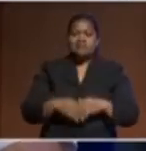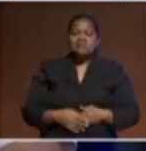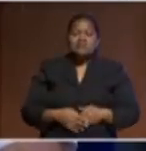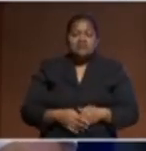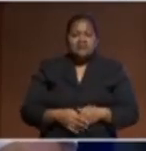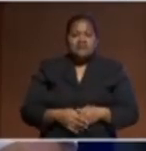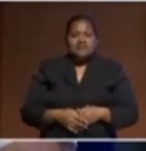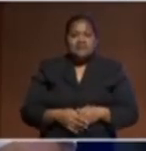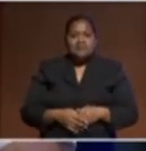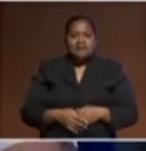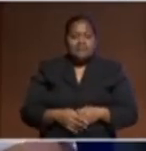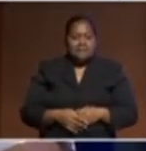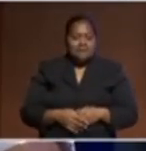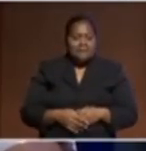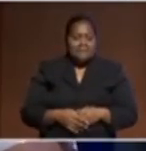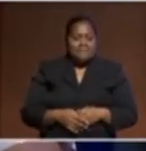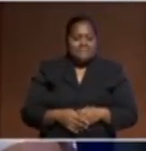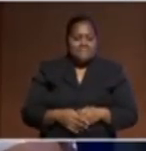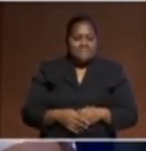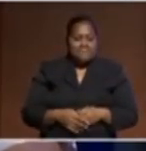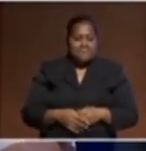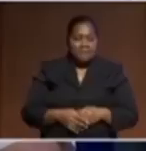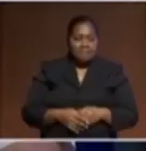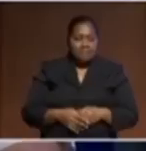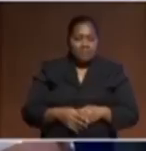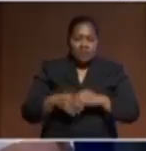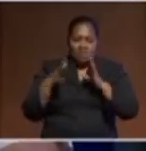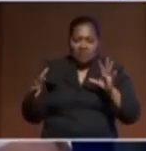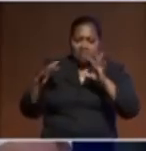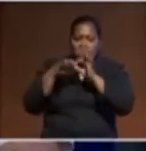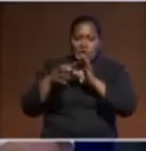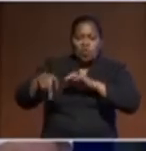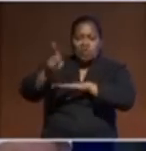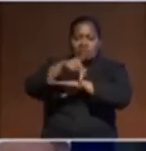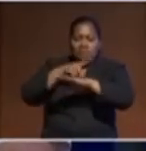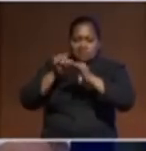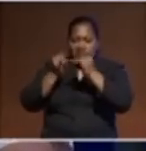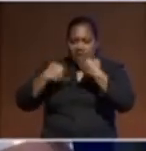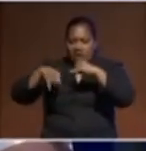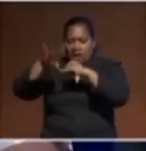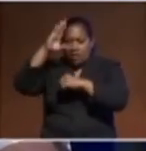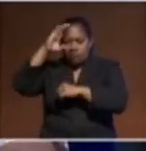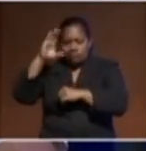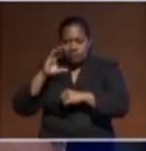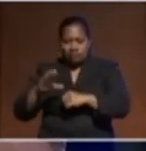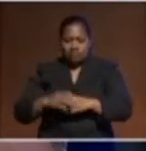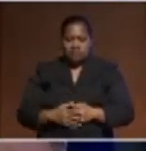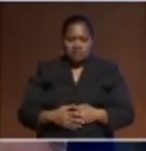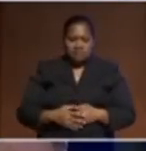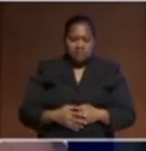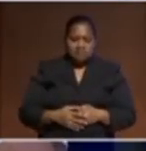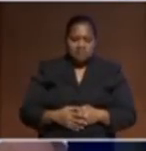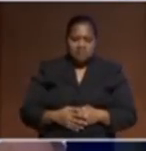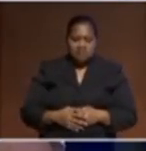to be integrated with the Pacific Island countries here as a newly emerging independent